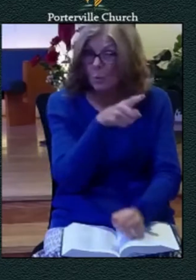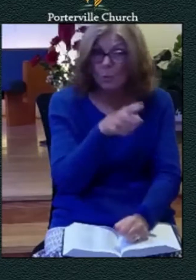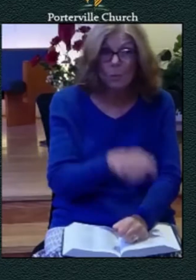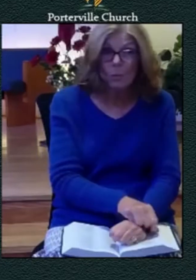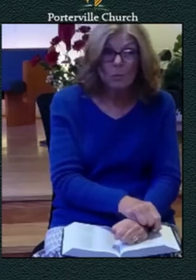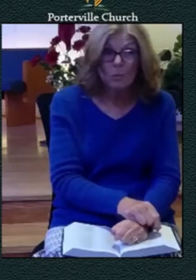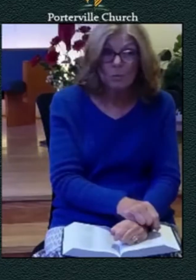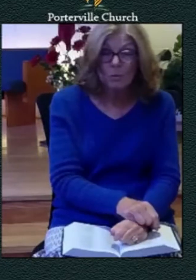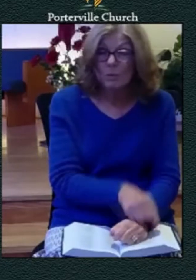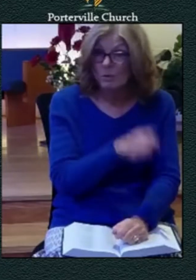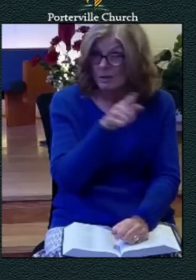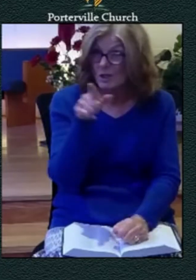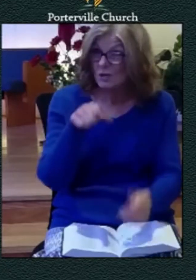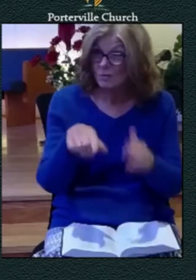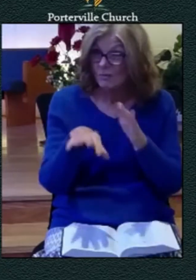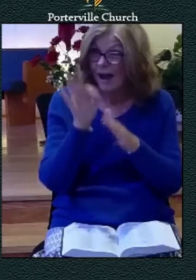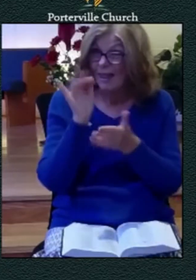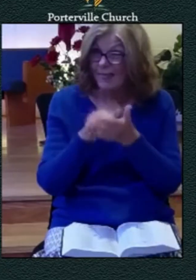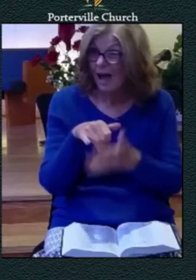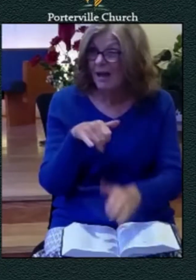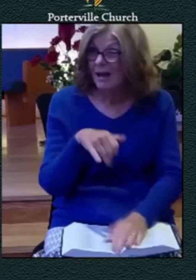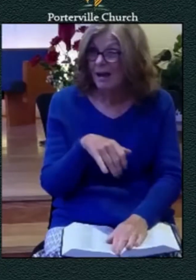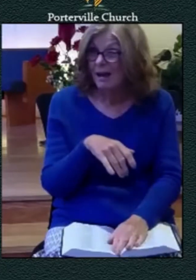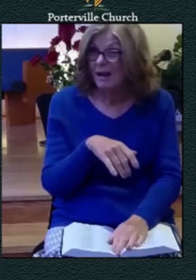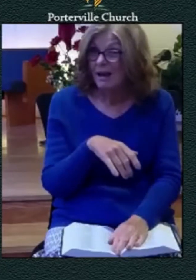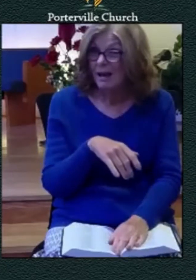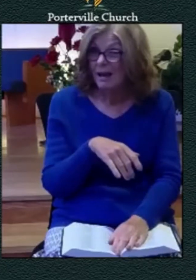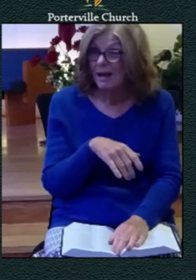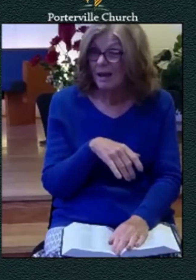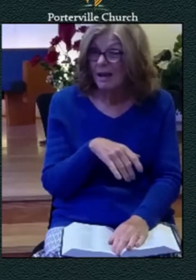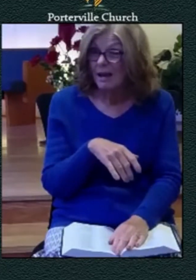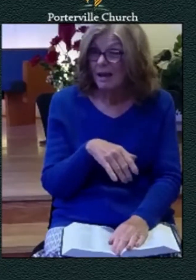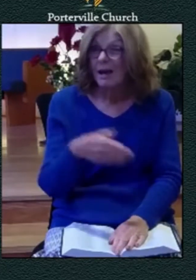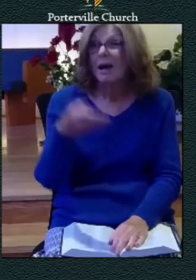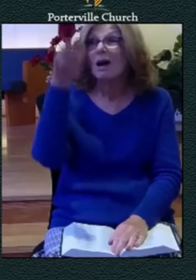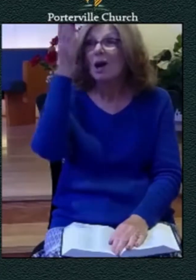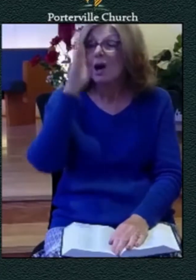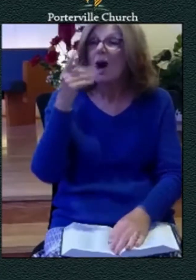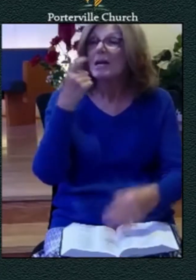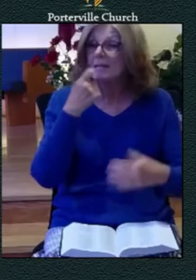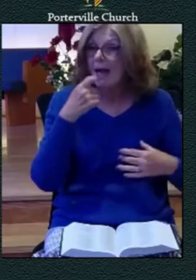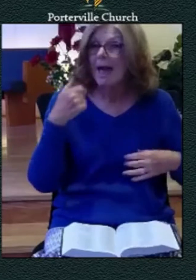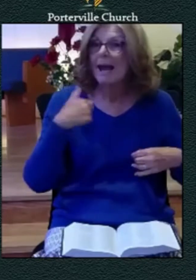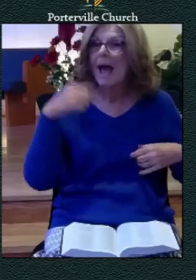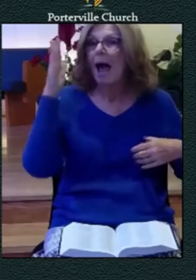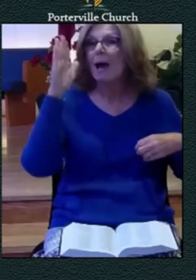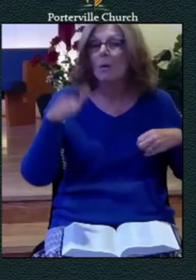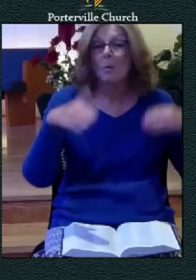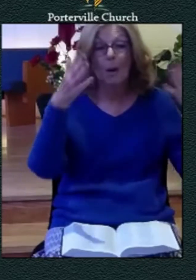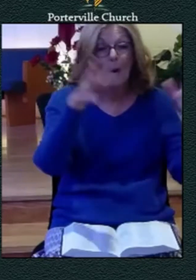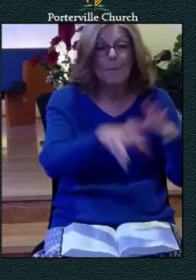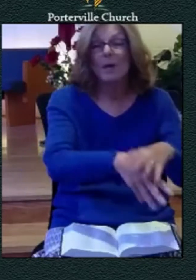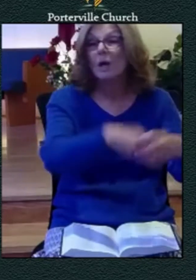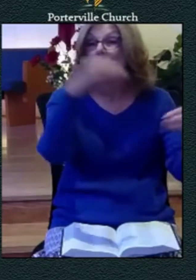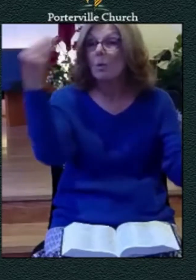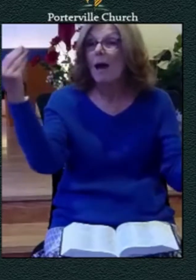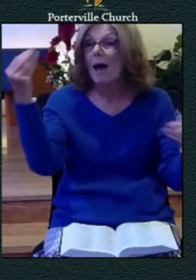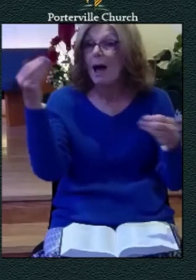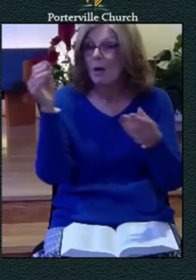not pledged himself i will bring you out of that into a place of great good